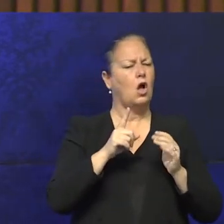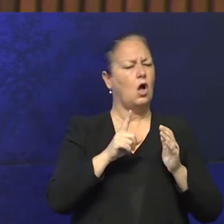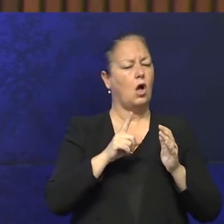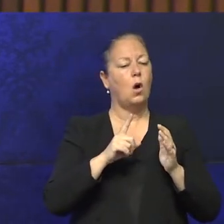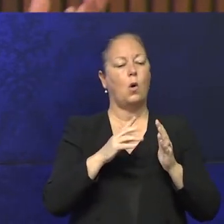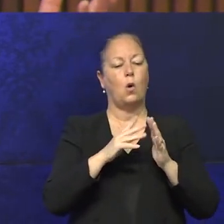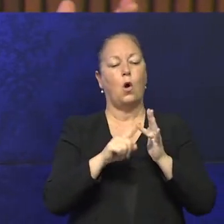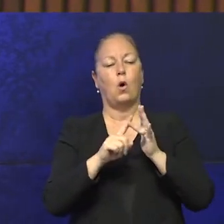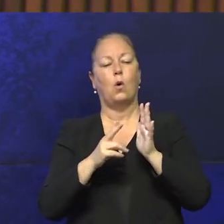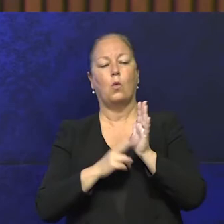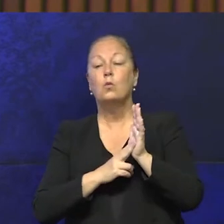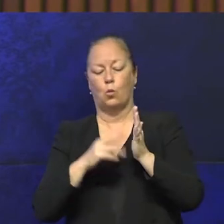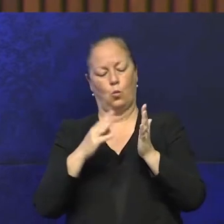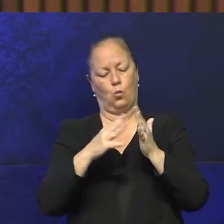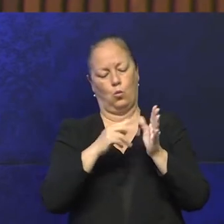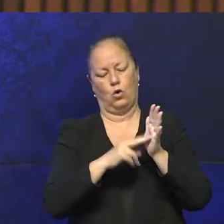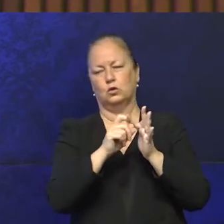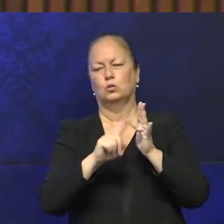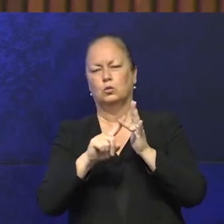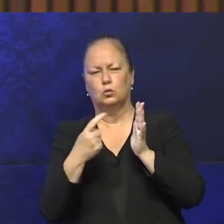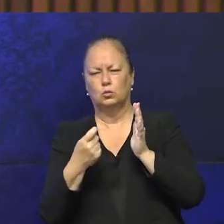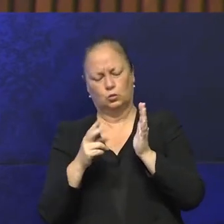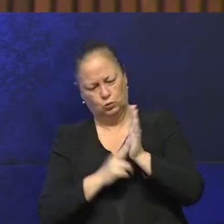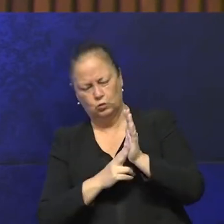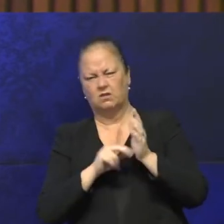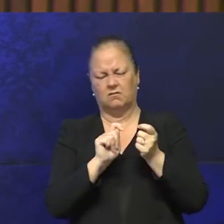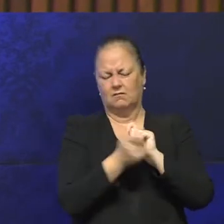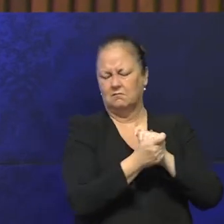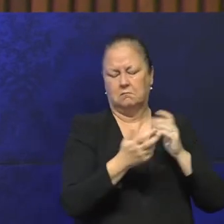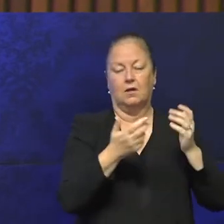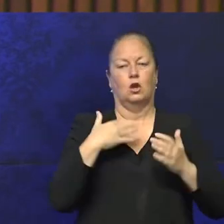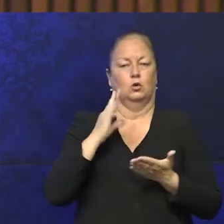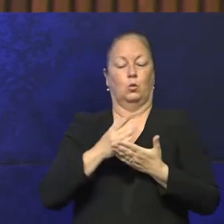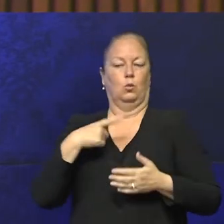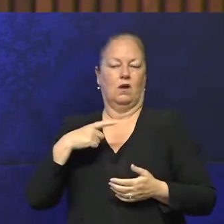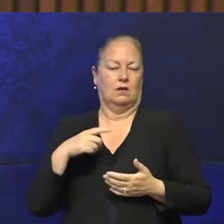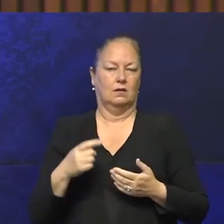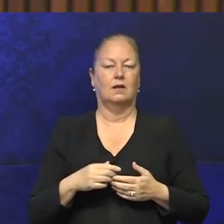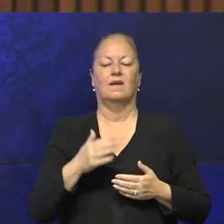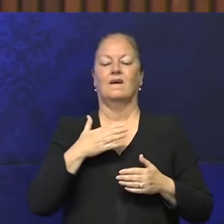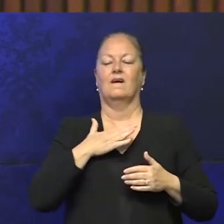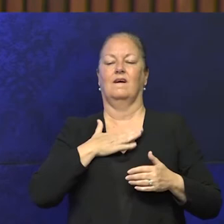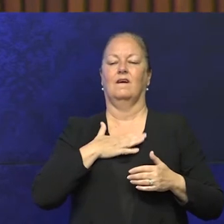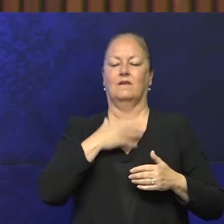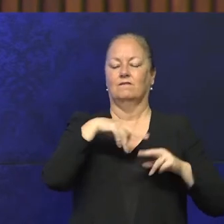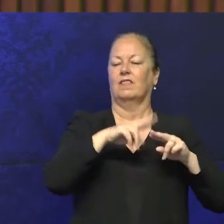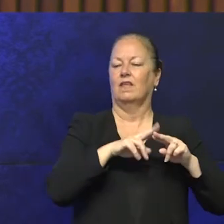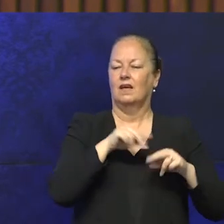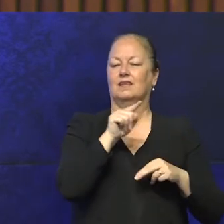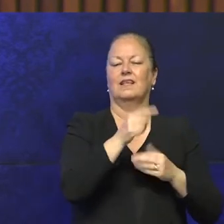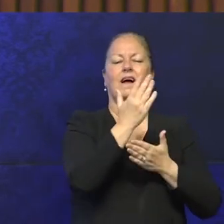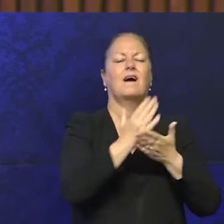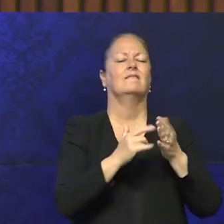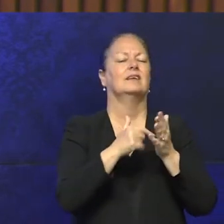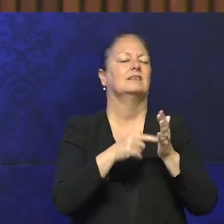an I, why we don't know, we'll never find out, my great grandfather was half-caste and